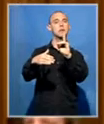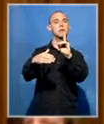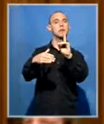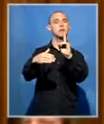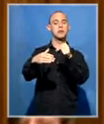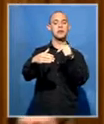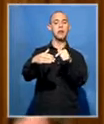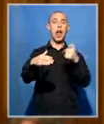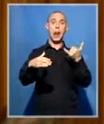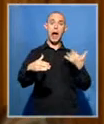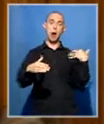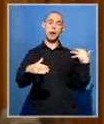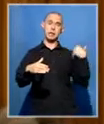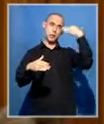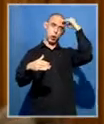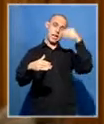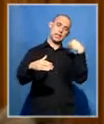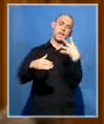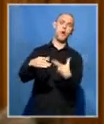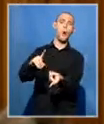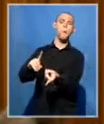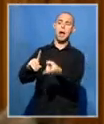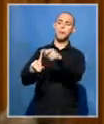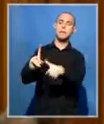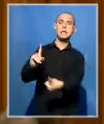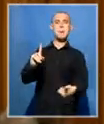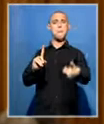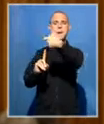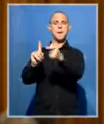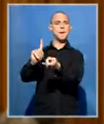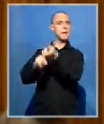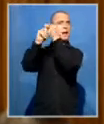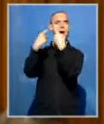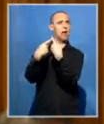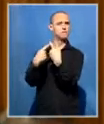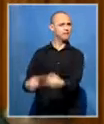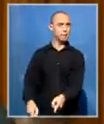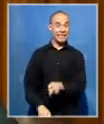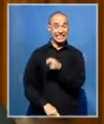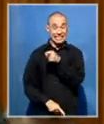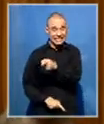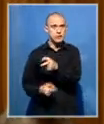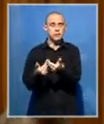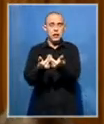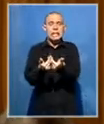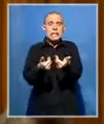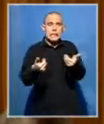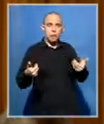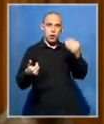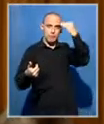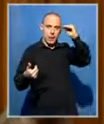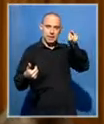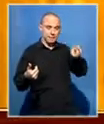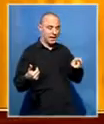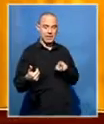to maintain effective oversight of SAPs, it's essential that it remains strictly independent of the SAPs. And your Lordship is aware that the Minister of Police